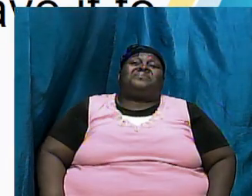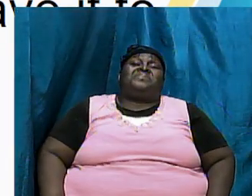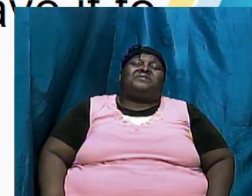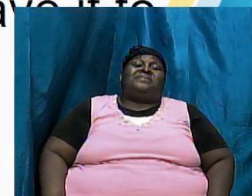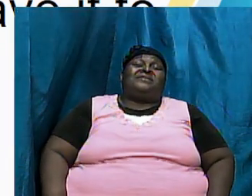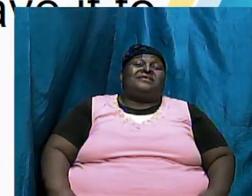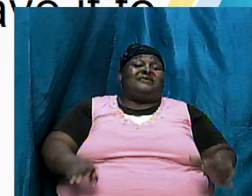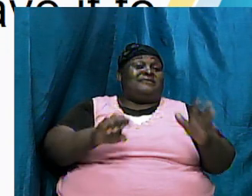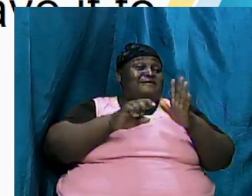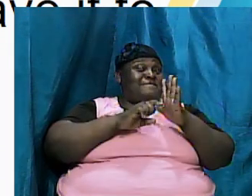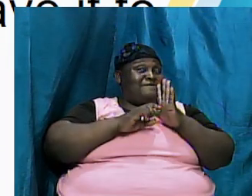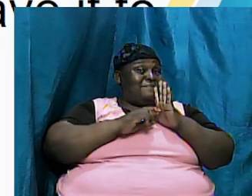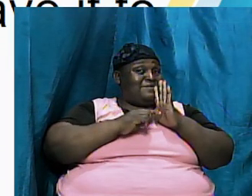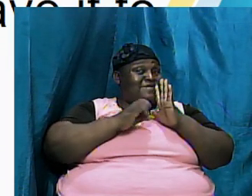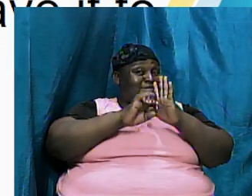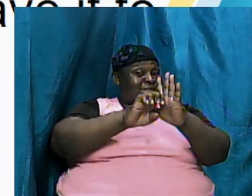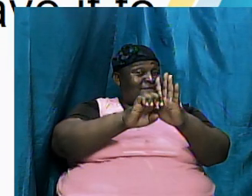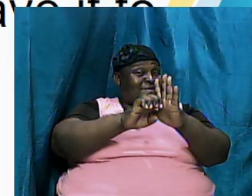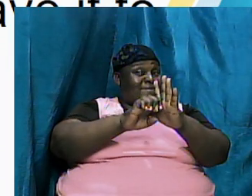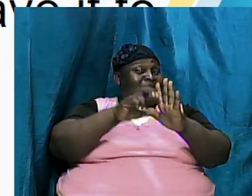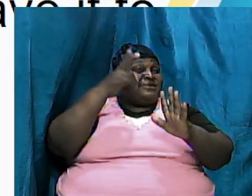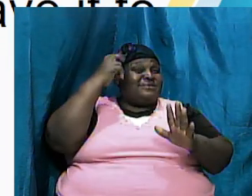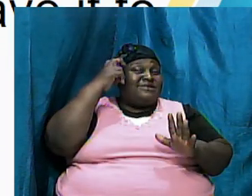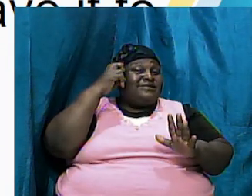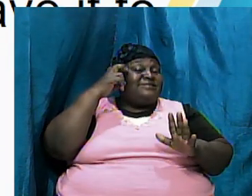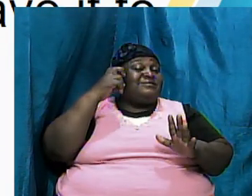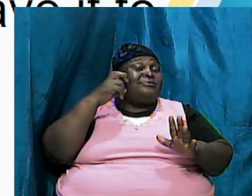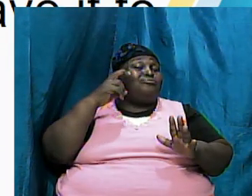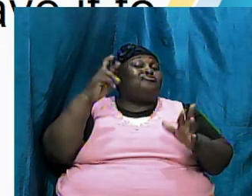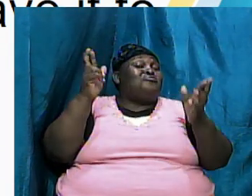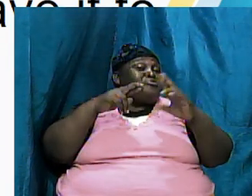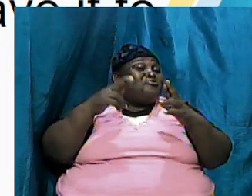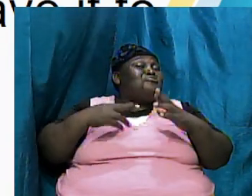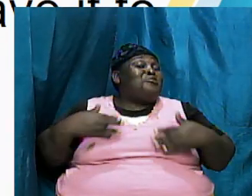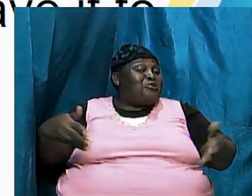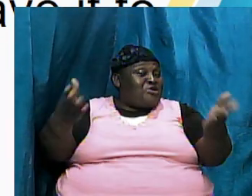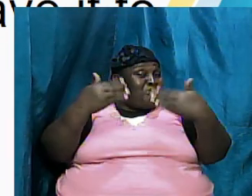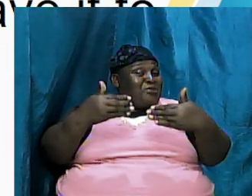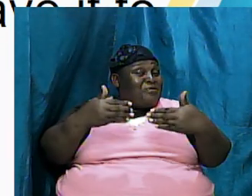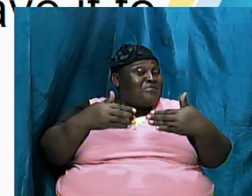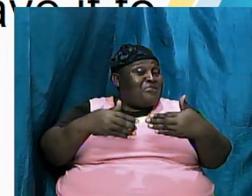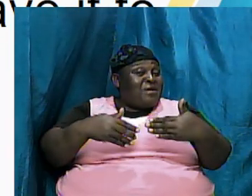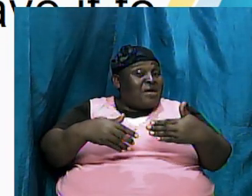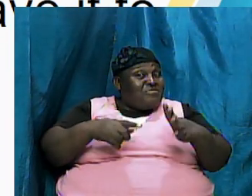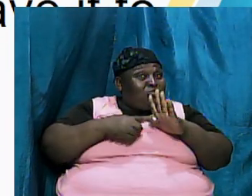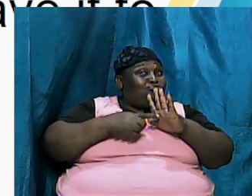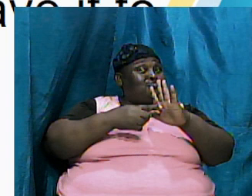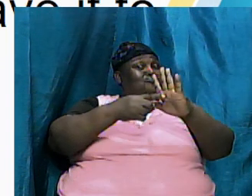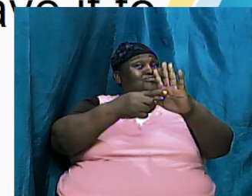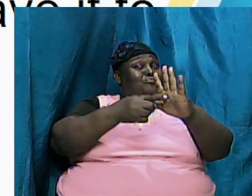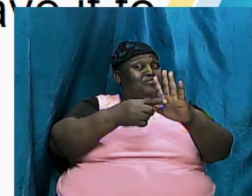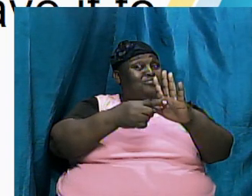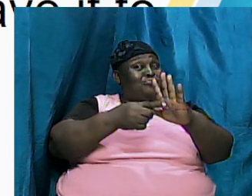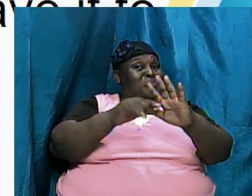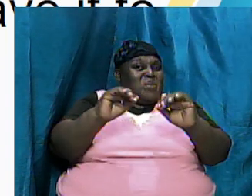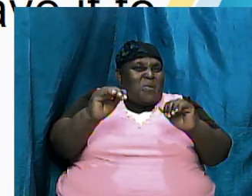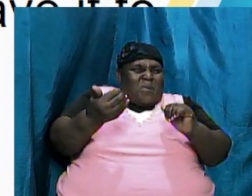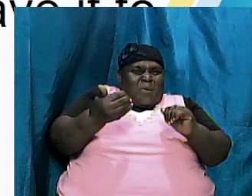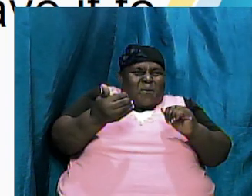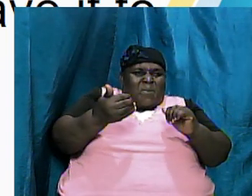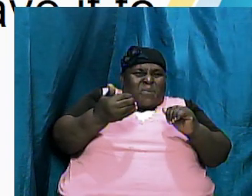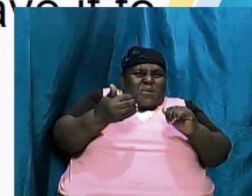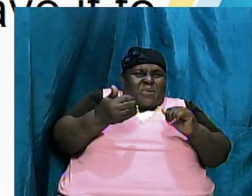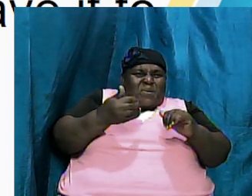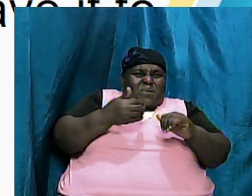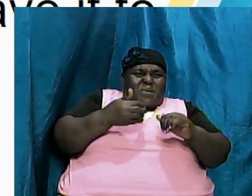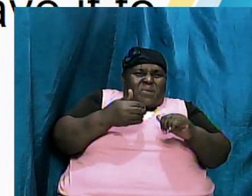evidently brothers and sisters Satan was already here because he just turned up so how did he get here because wasn't Satan